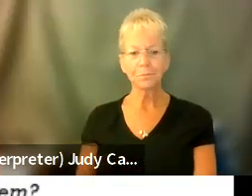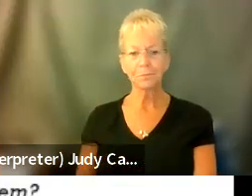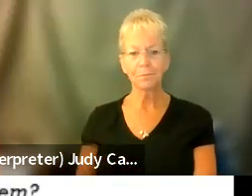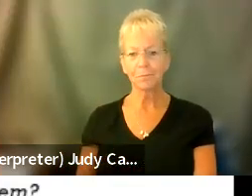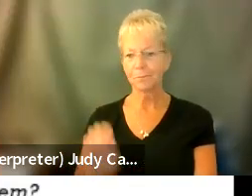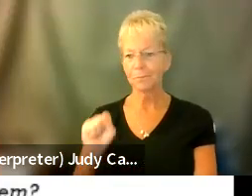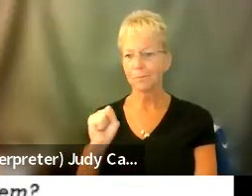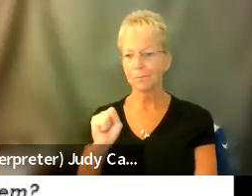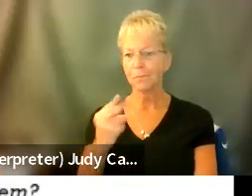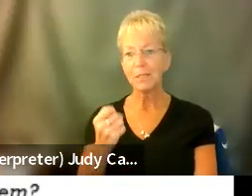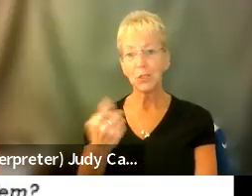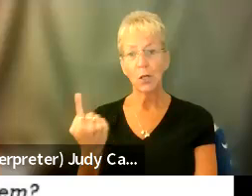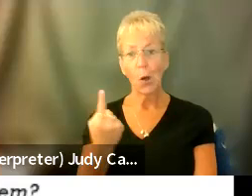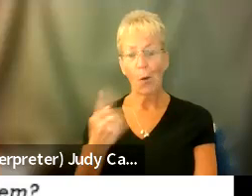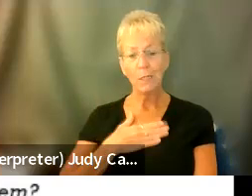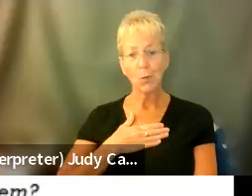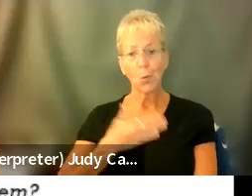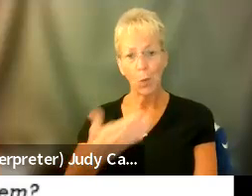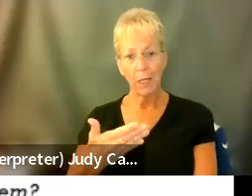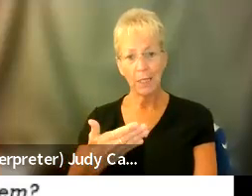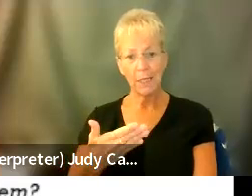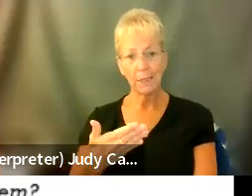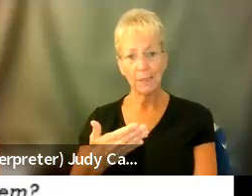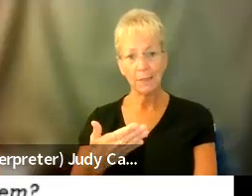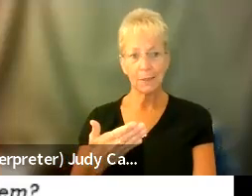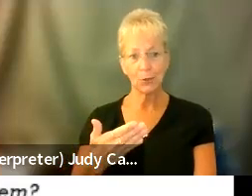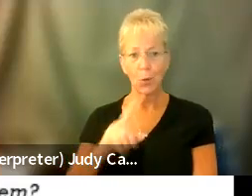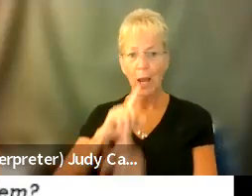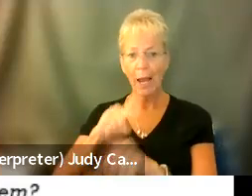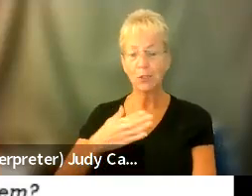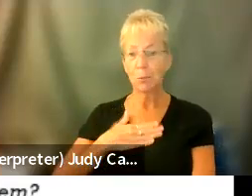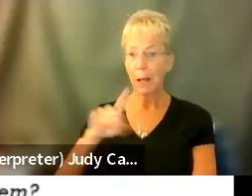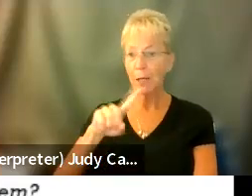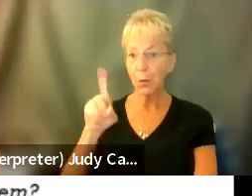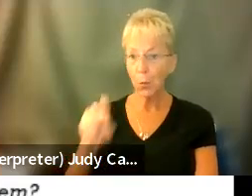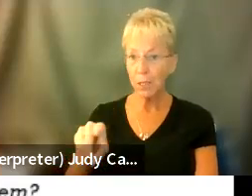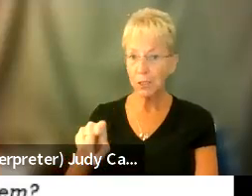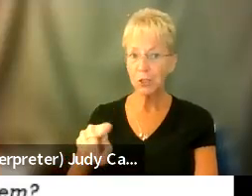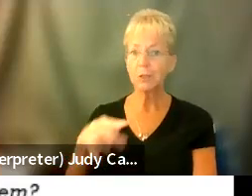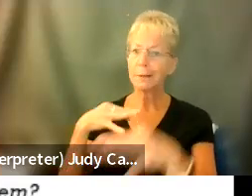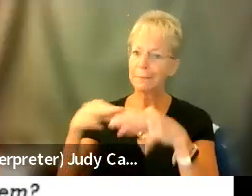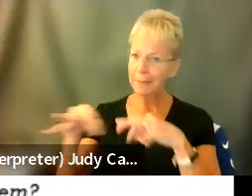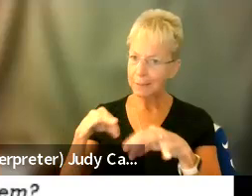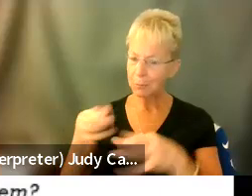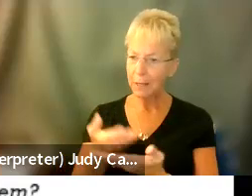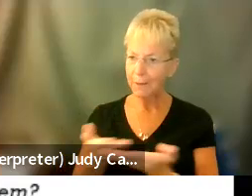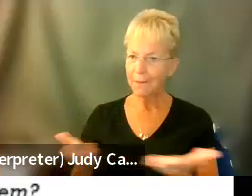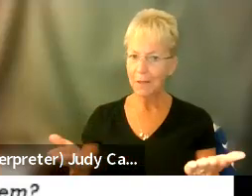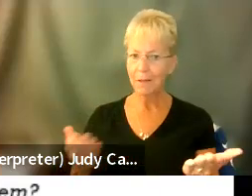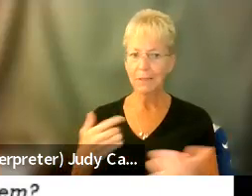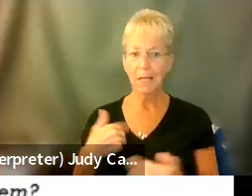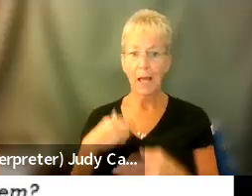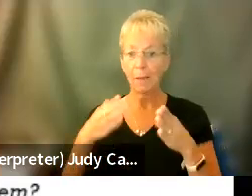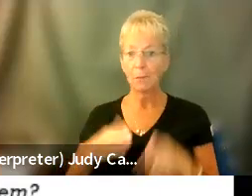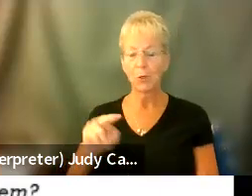she was always willing to answer my questions and explain things. Because I'm one of those people, the